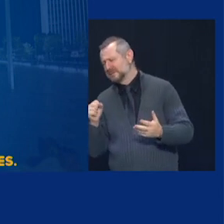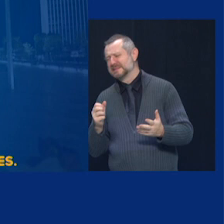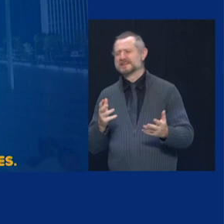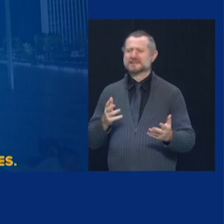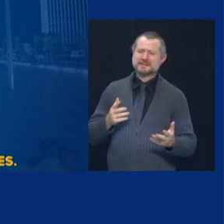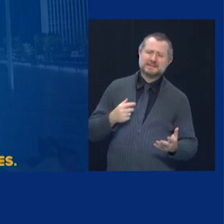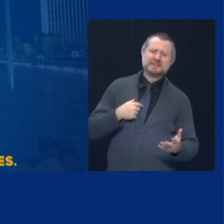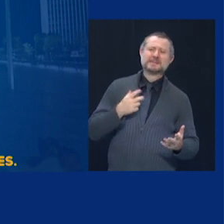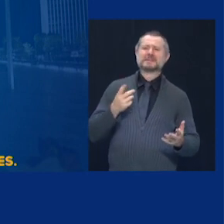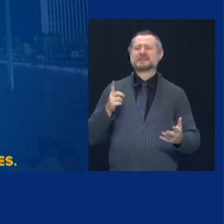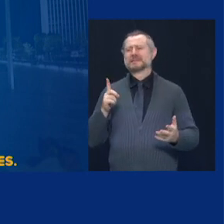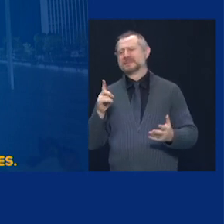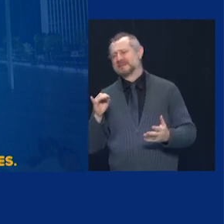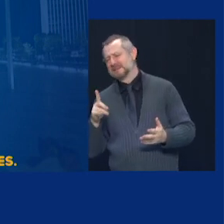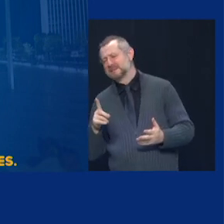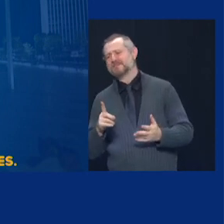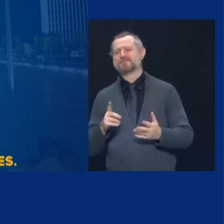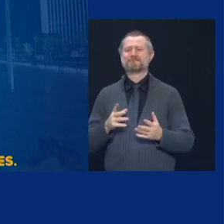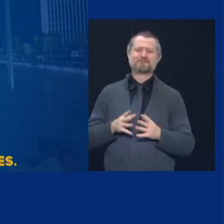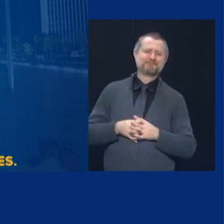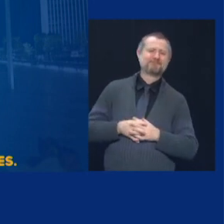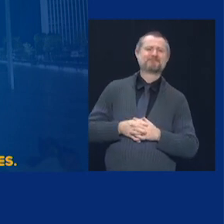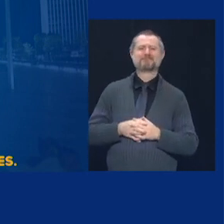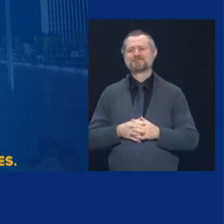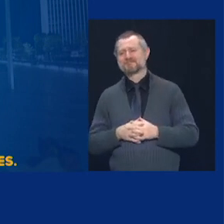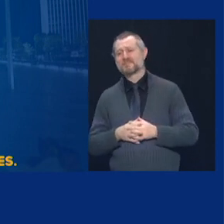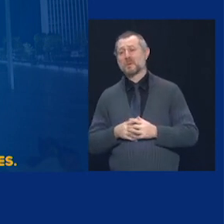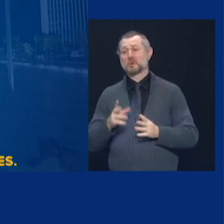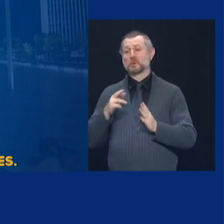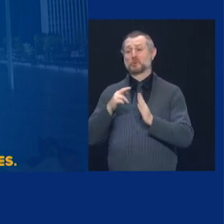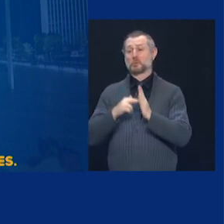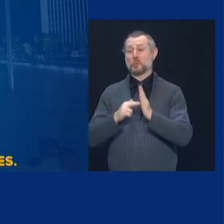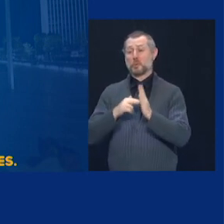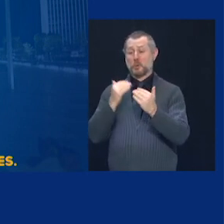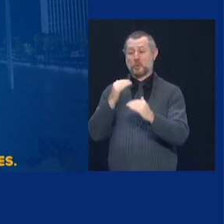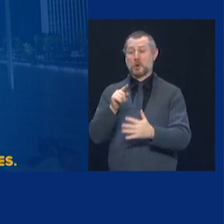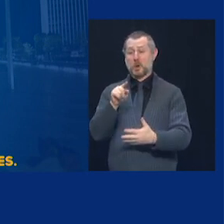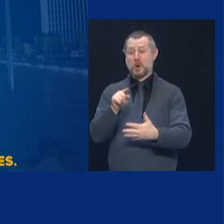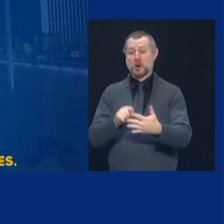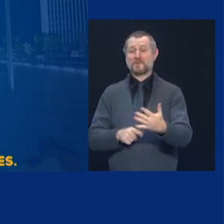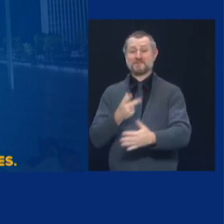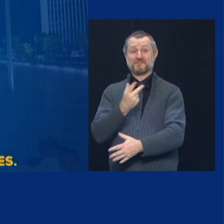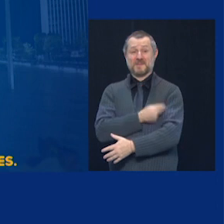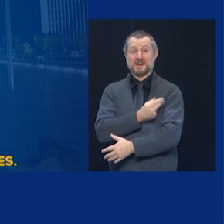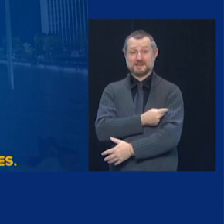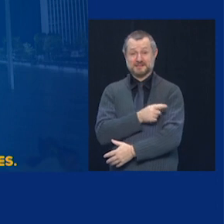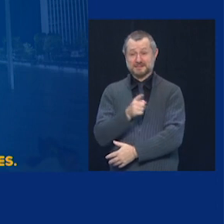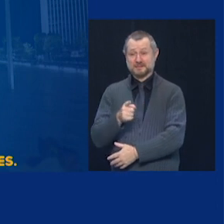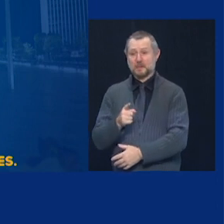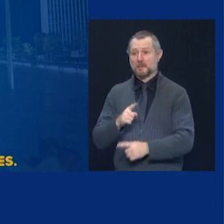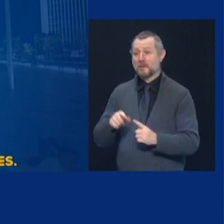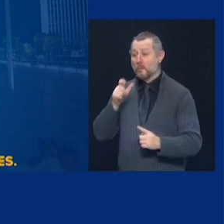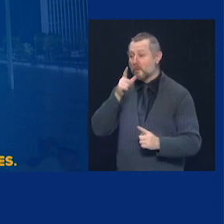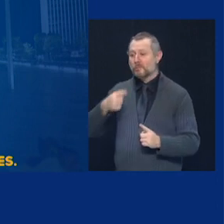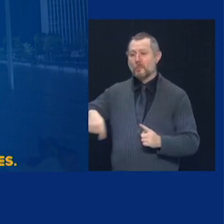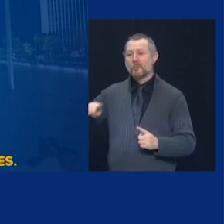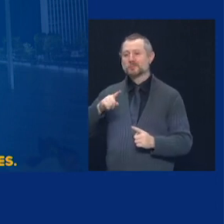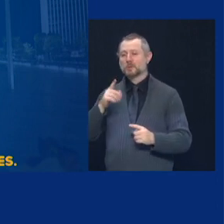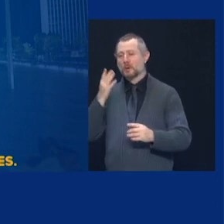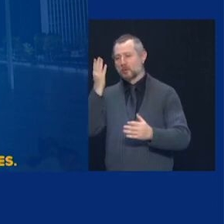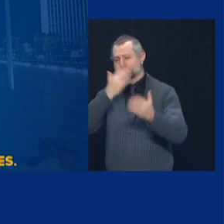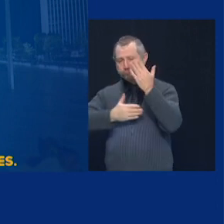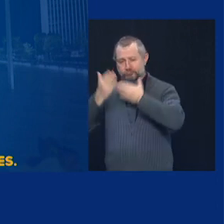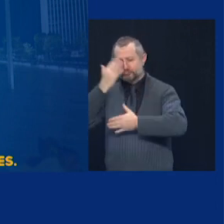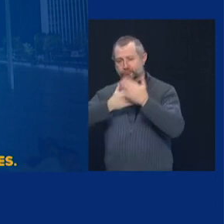on the rules for vaccinations for undocumented people. The way the federal government